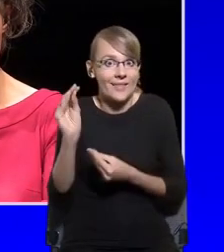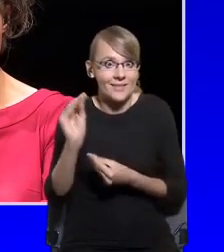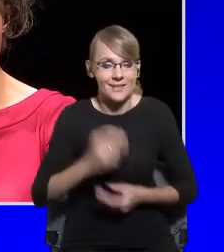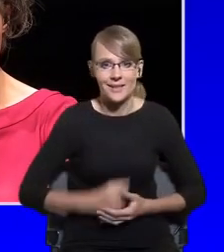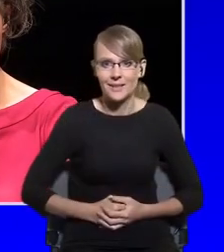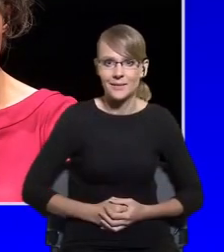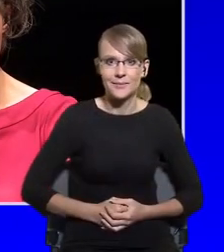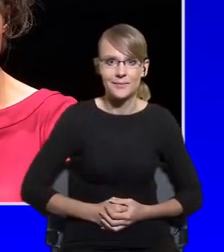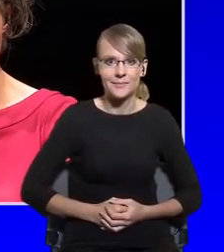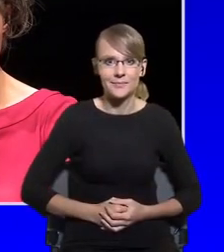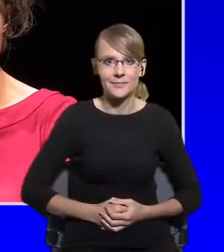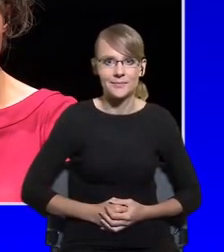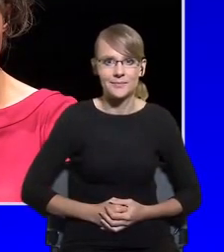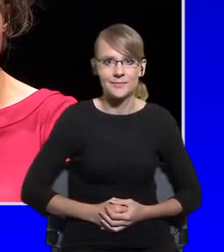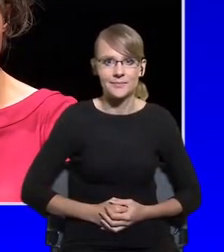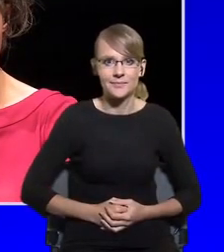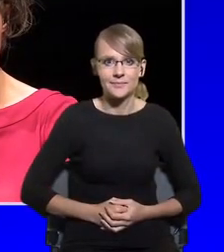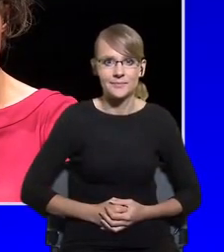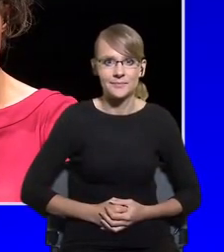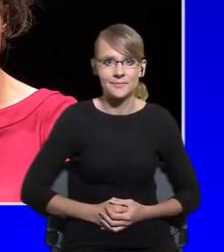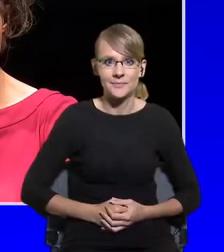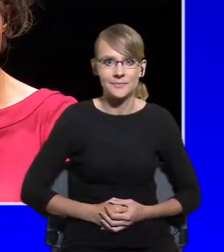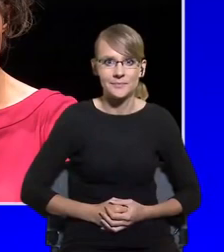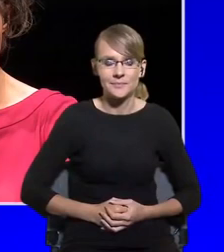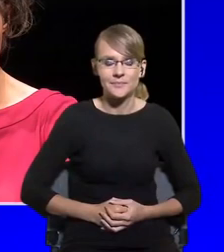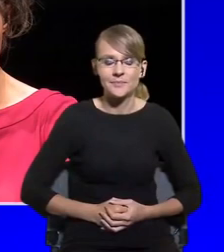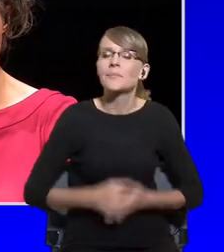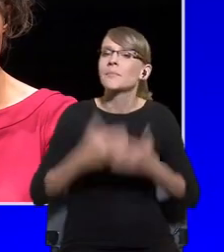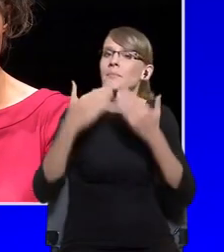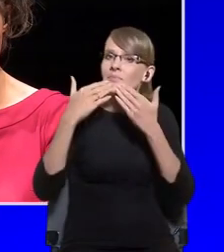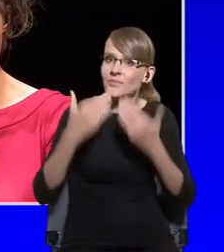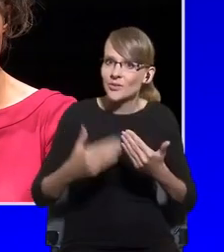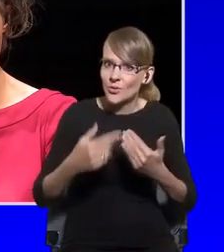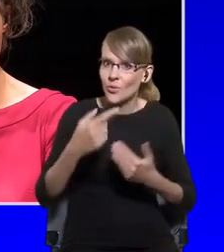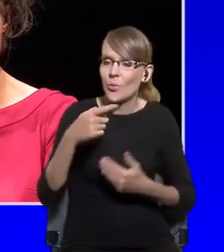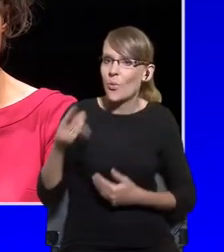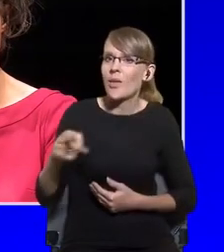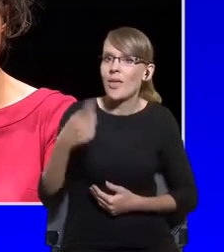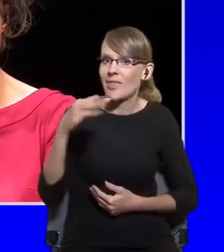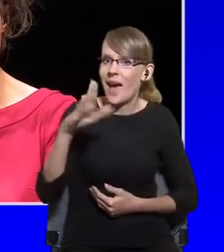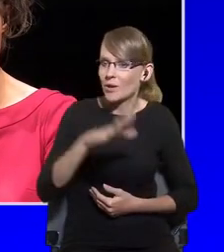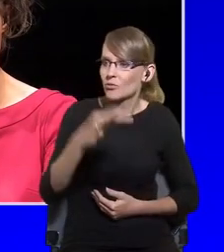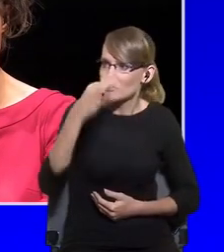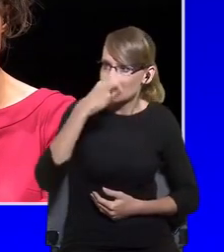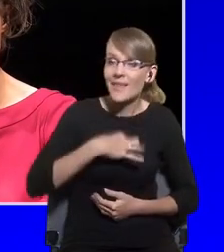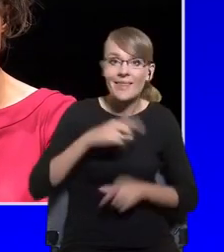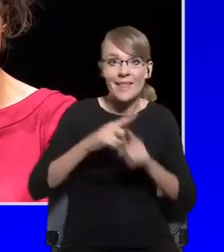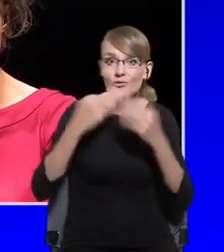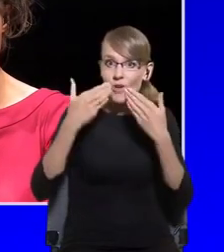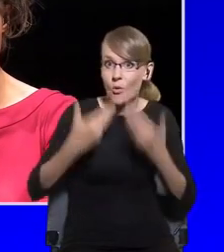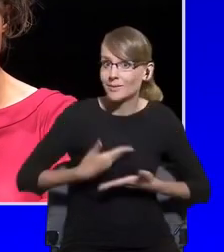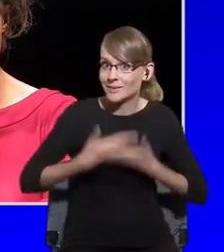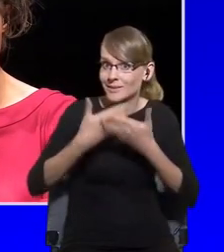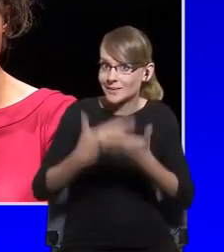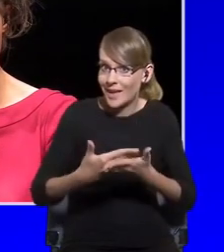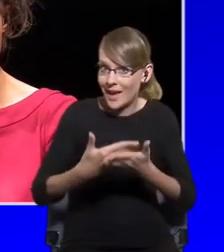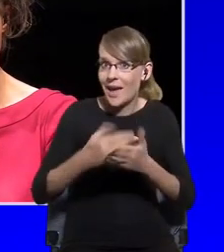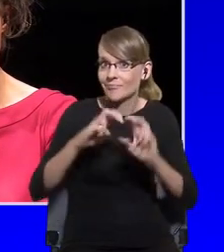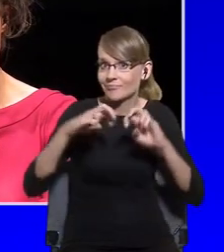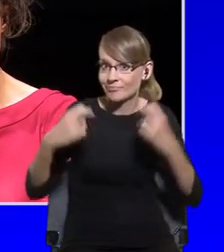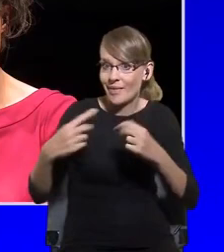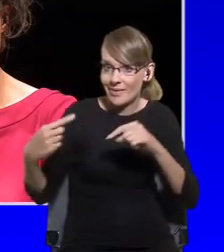Thanks, Darius, for the question and for having me on the panel. Well, I think the